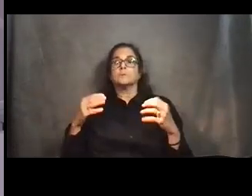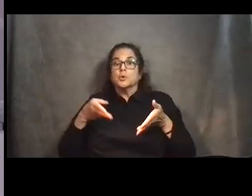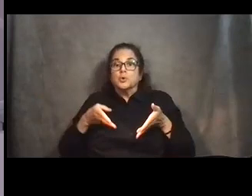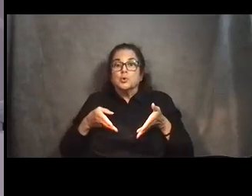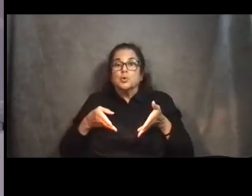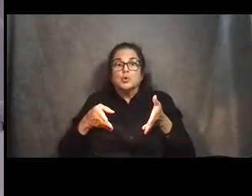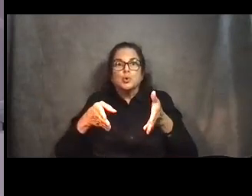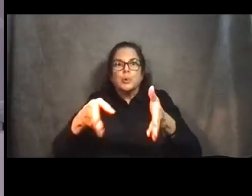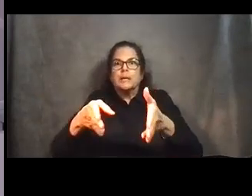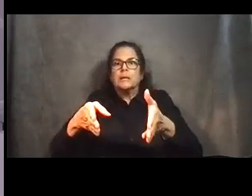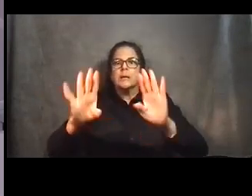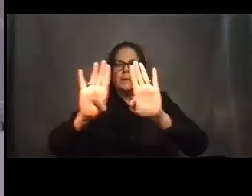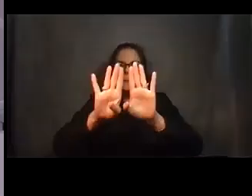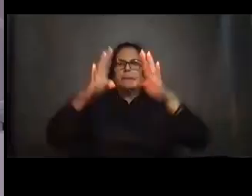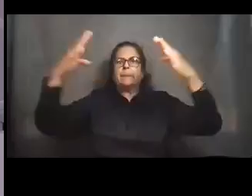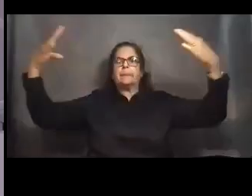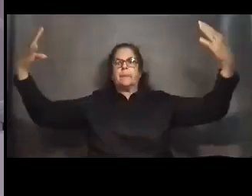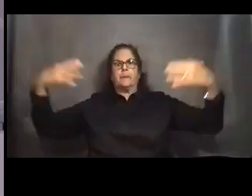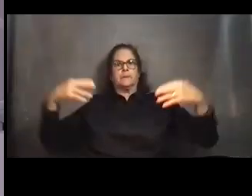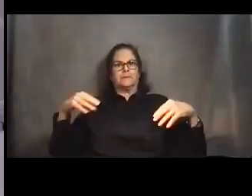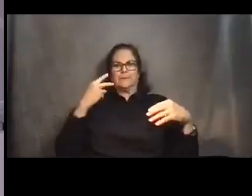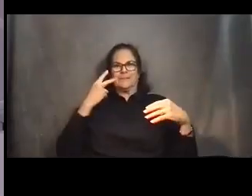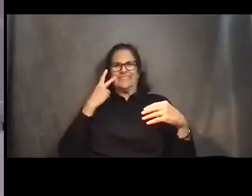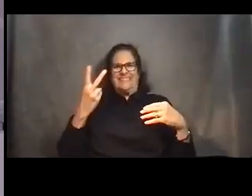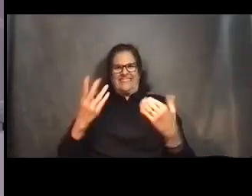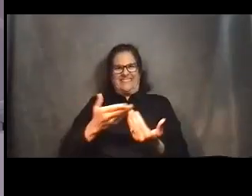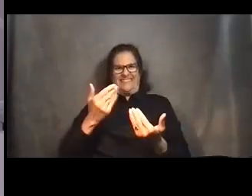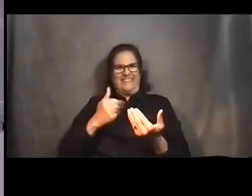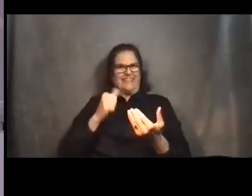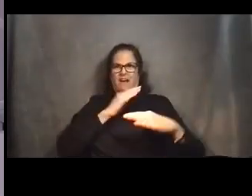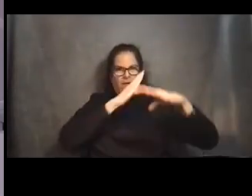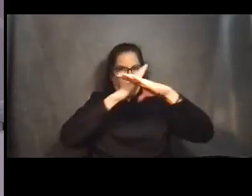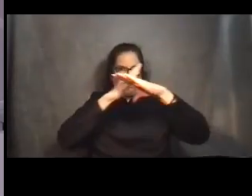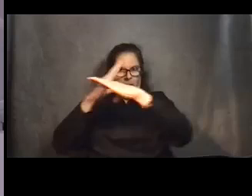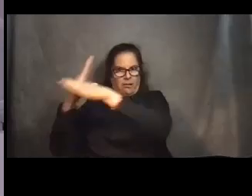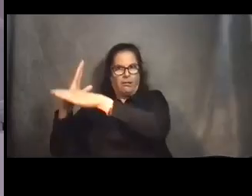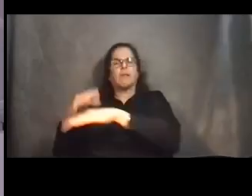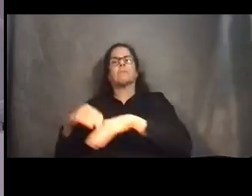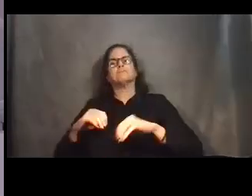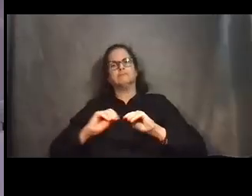view of the well-lit station with additional bike parking. Next slide.